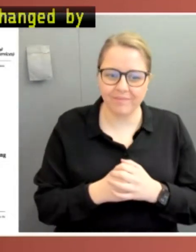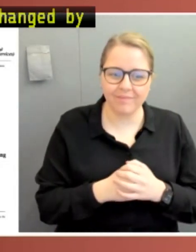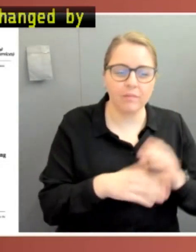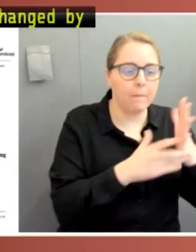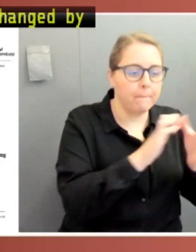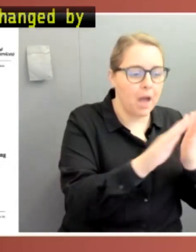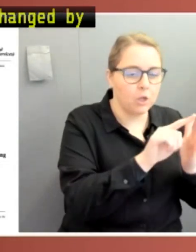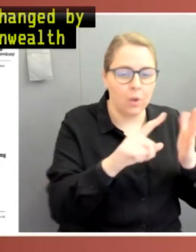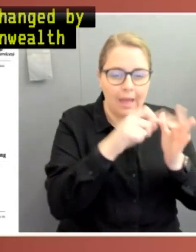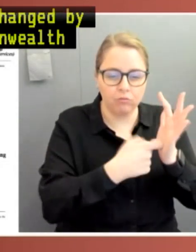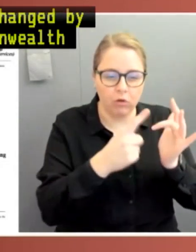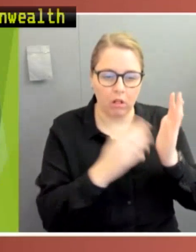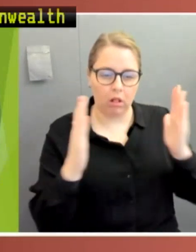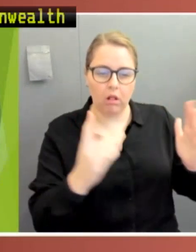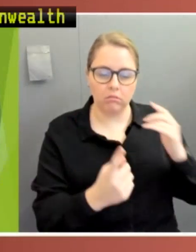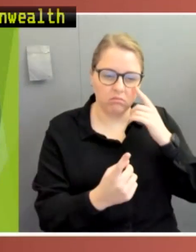period of 760 days,